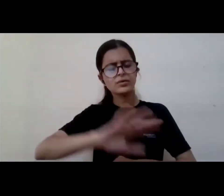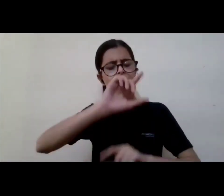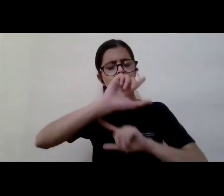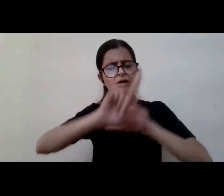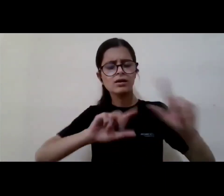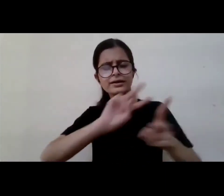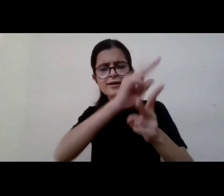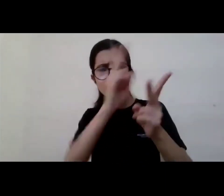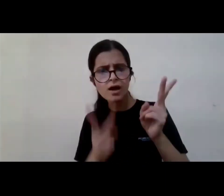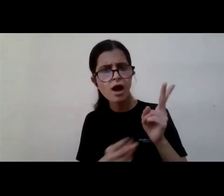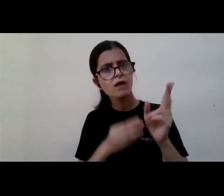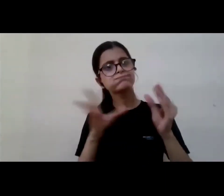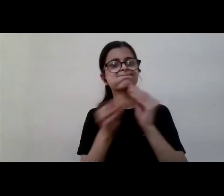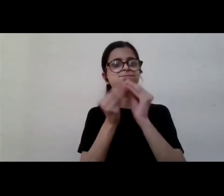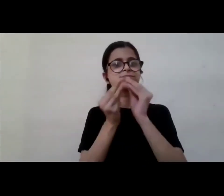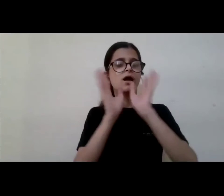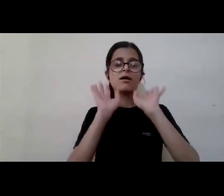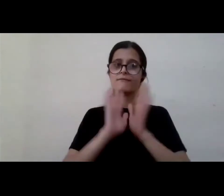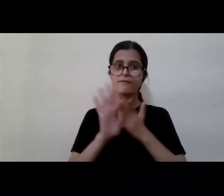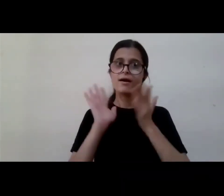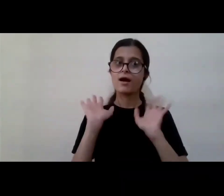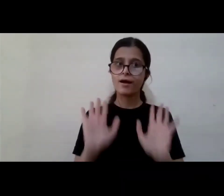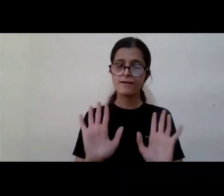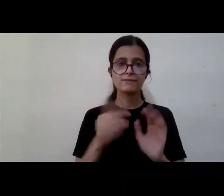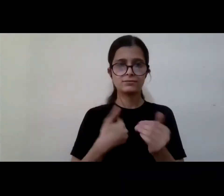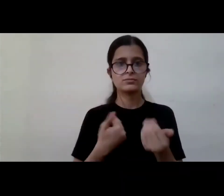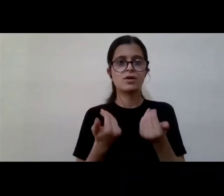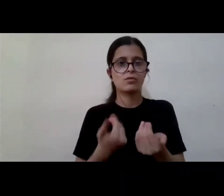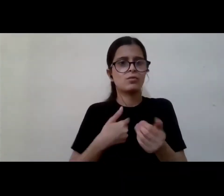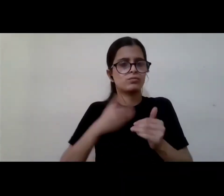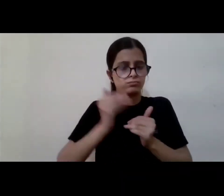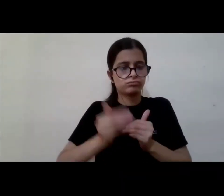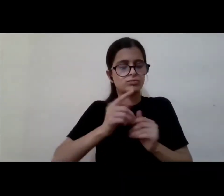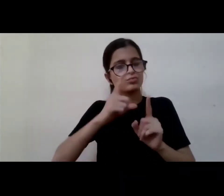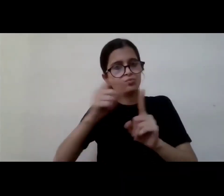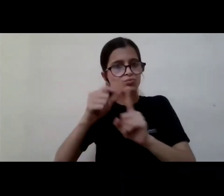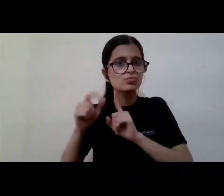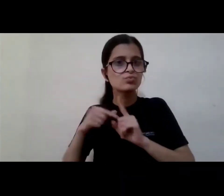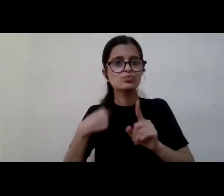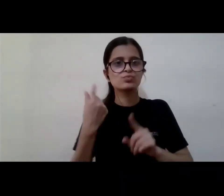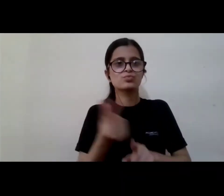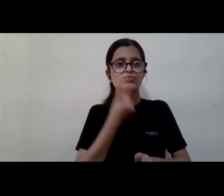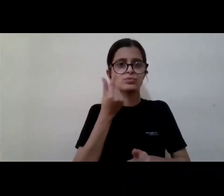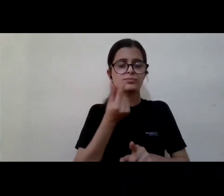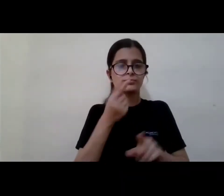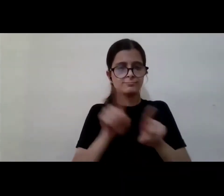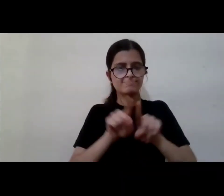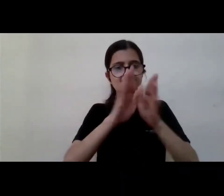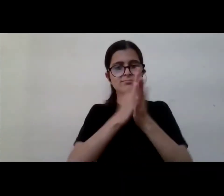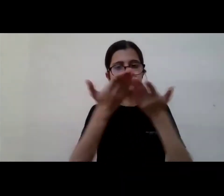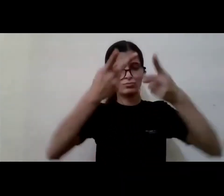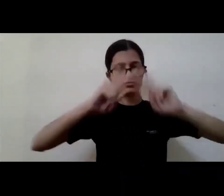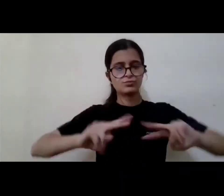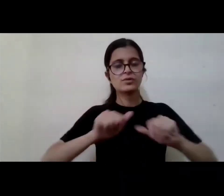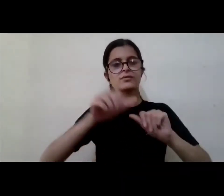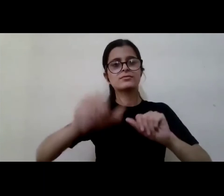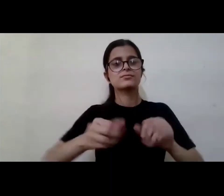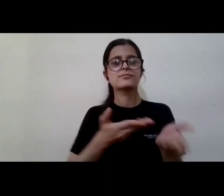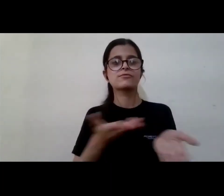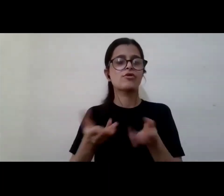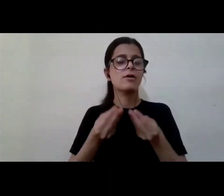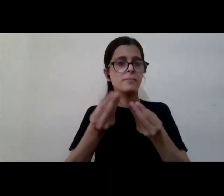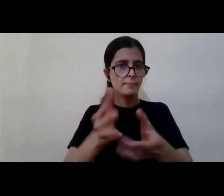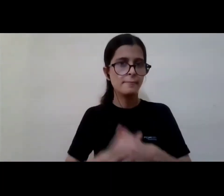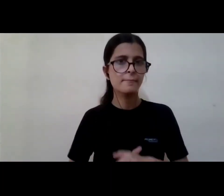ocr solution does exist today and that is what we are currently using for producing books in a facility format so if you need more information